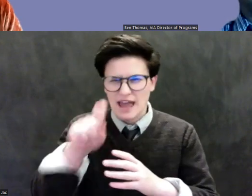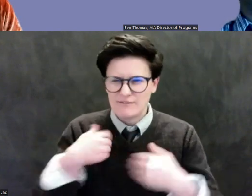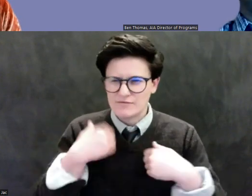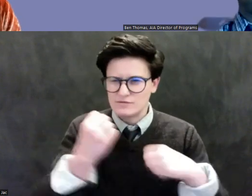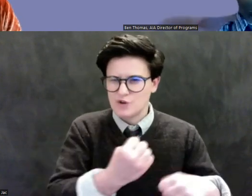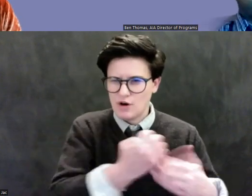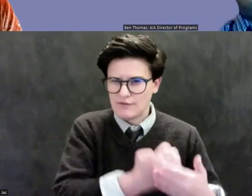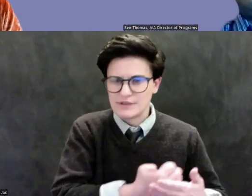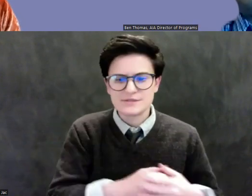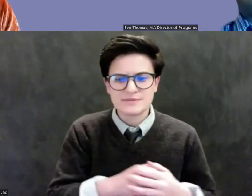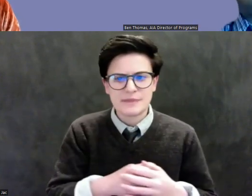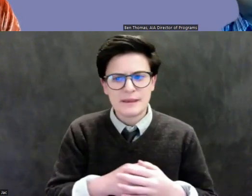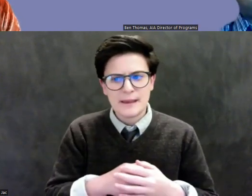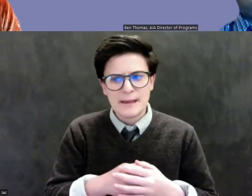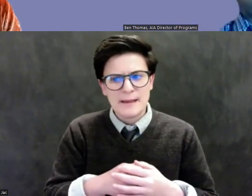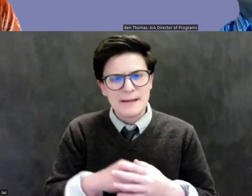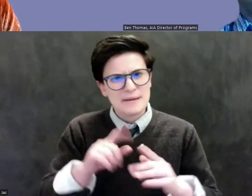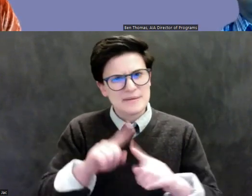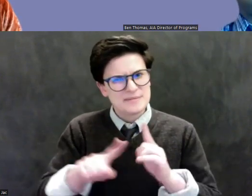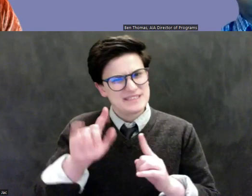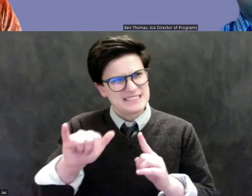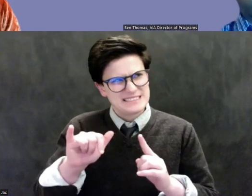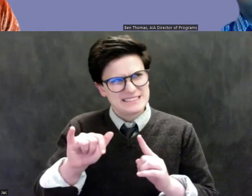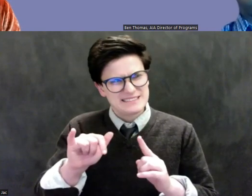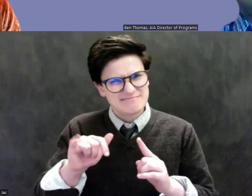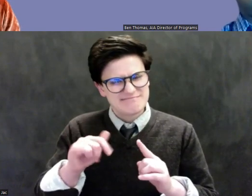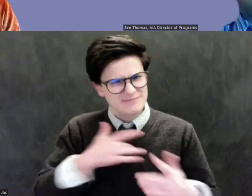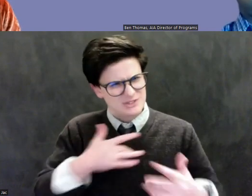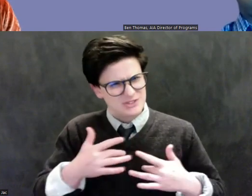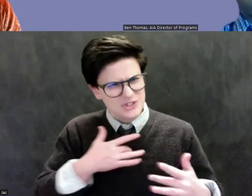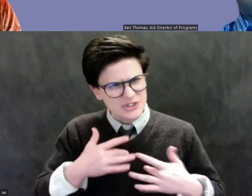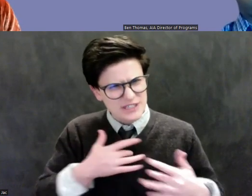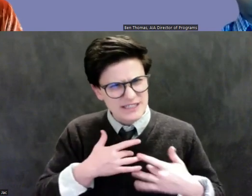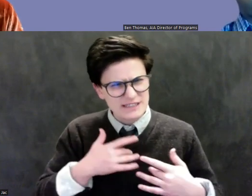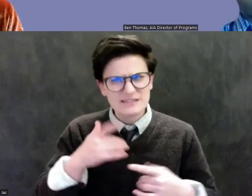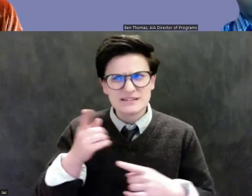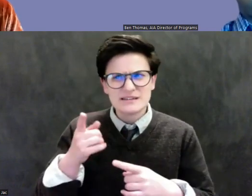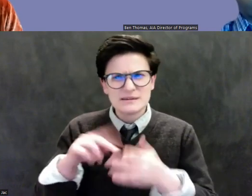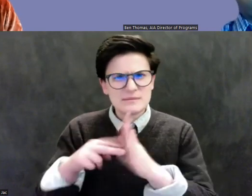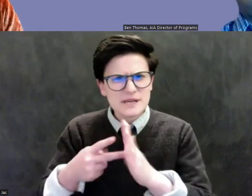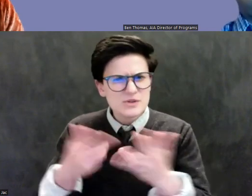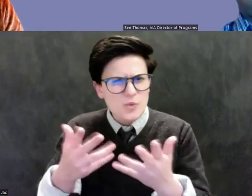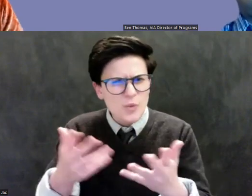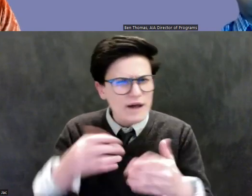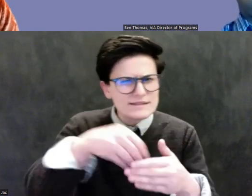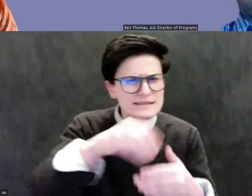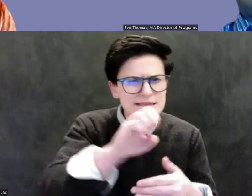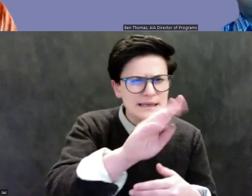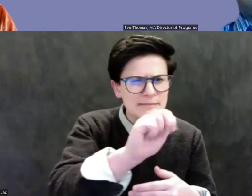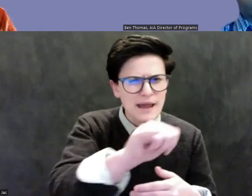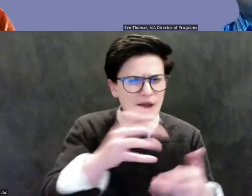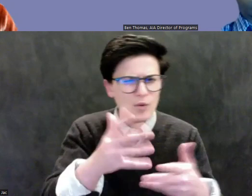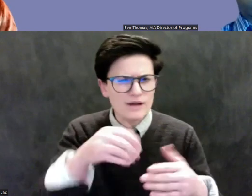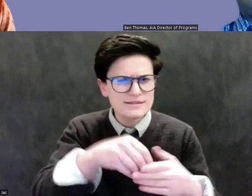because that's, that's the height of the art market. So what is showing up on eBay? What is in the back alley dealers? Um,